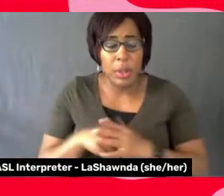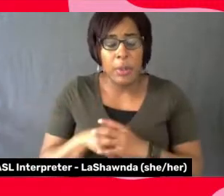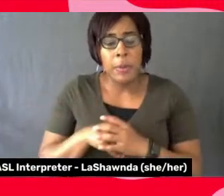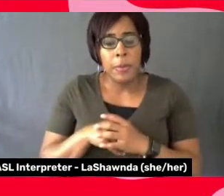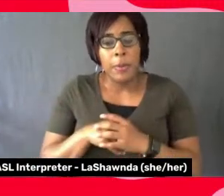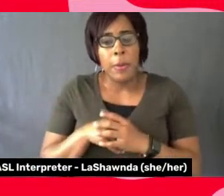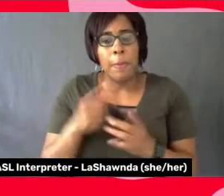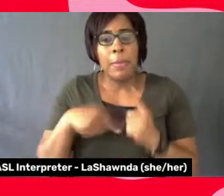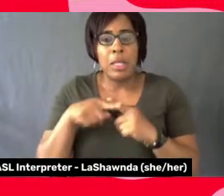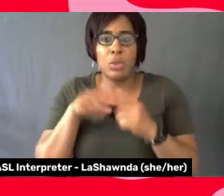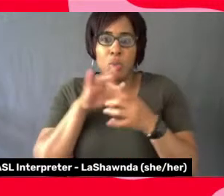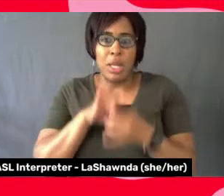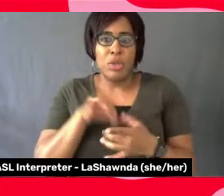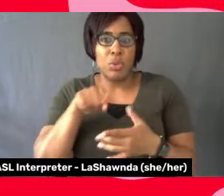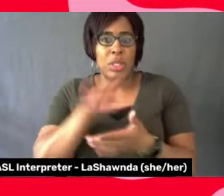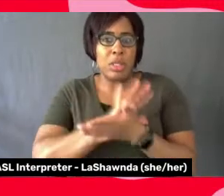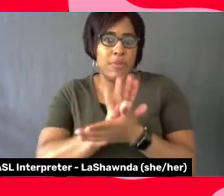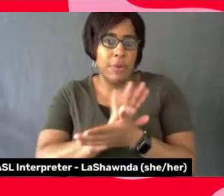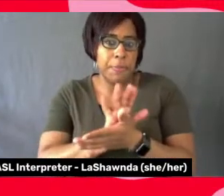this, with this film.